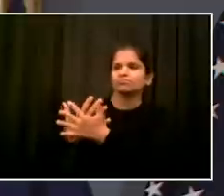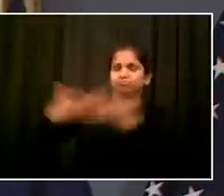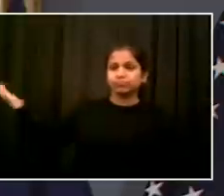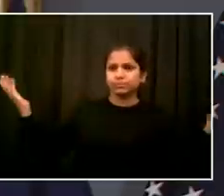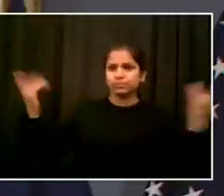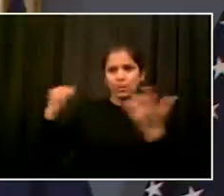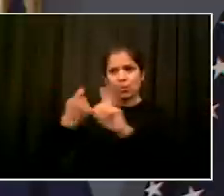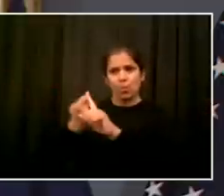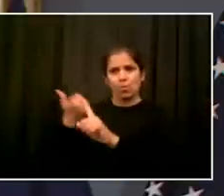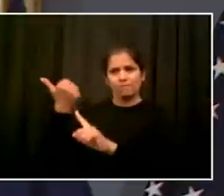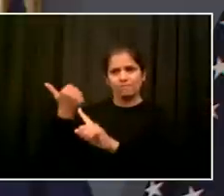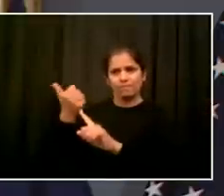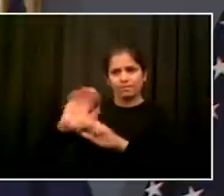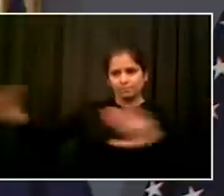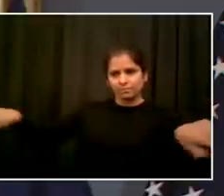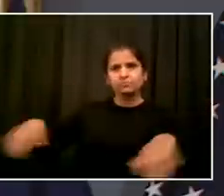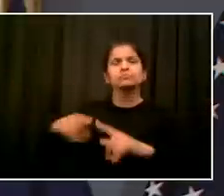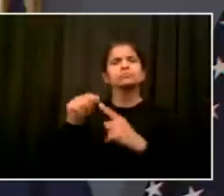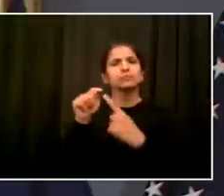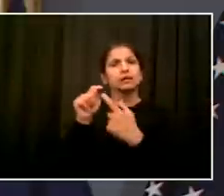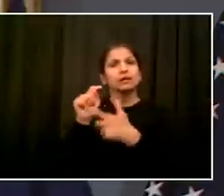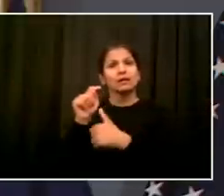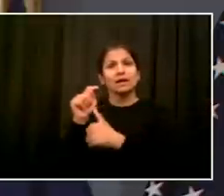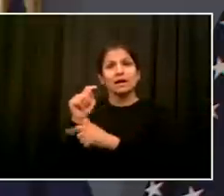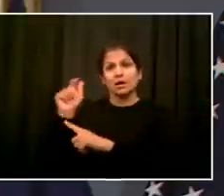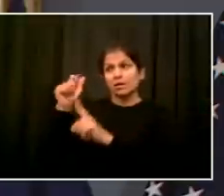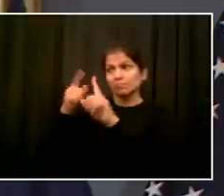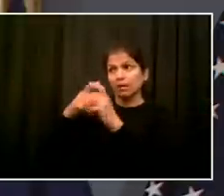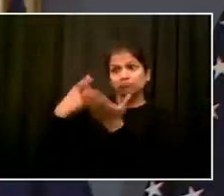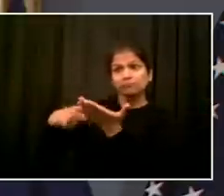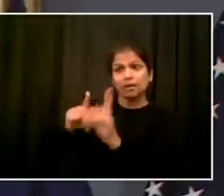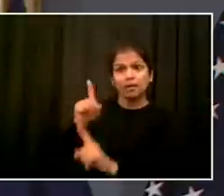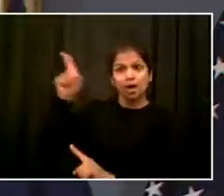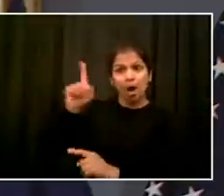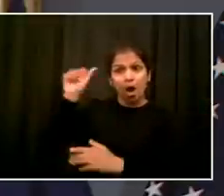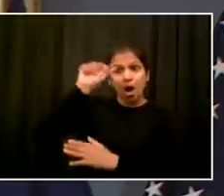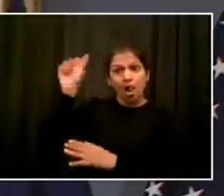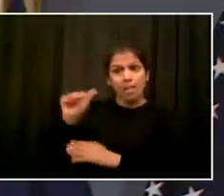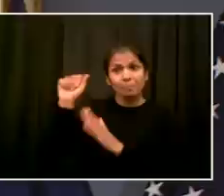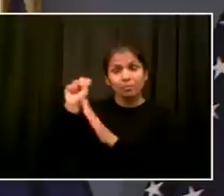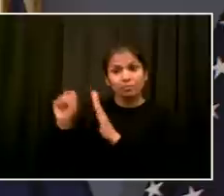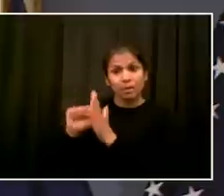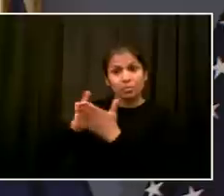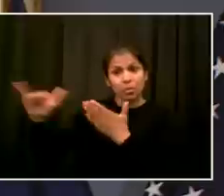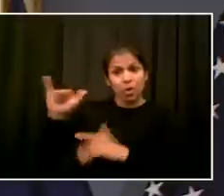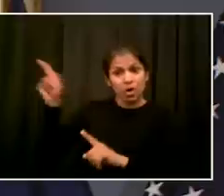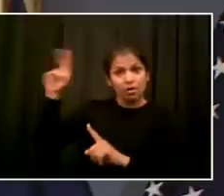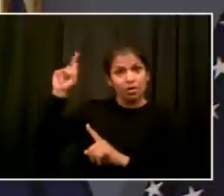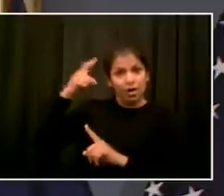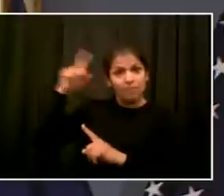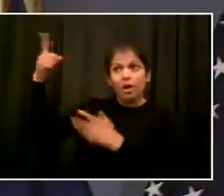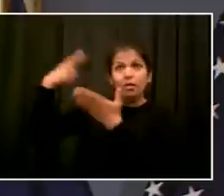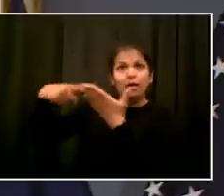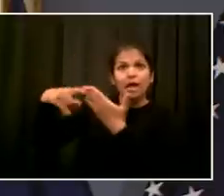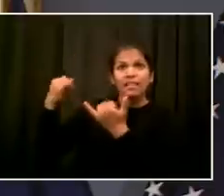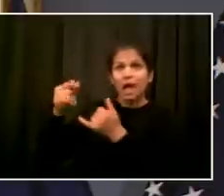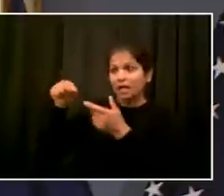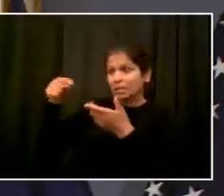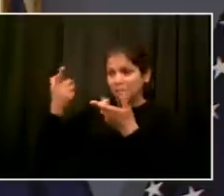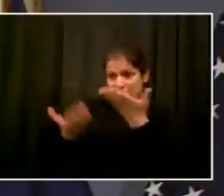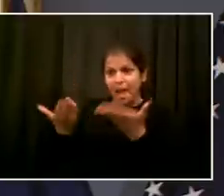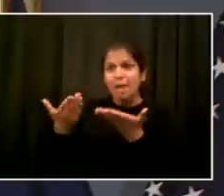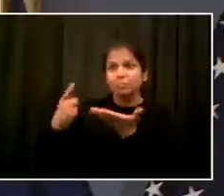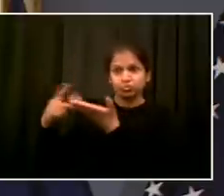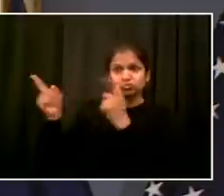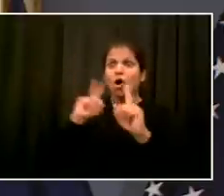moment to act like it's easy for anyone involved. But I think the basics are clear. The current 50A